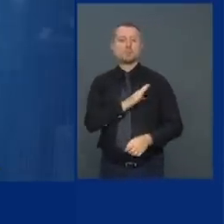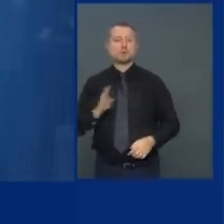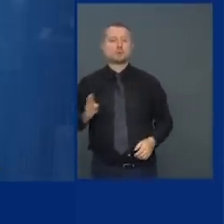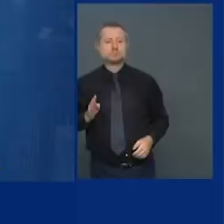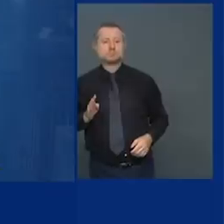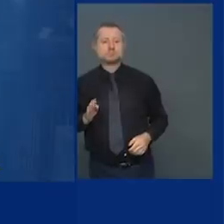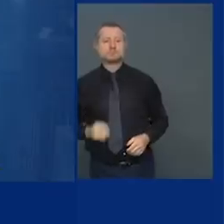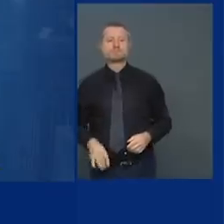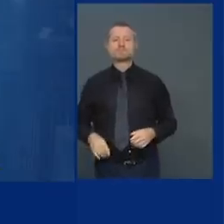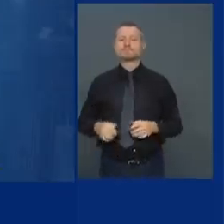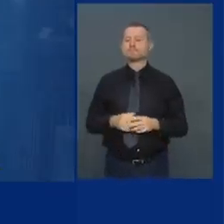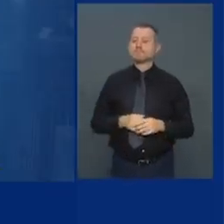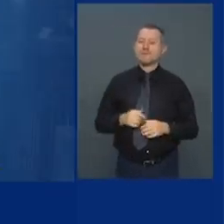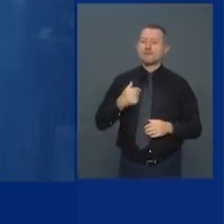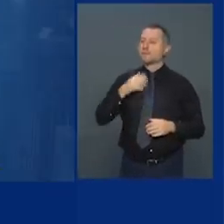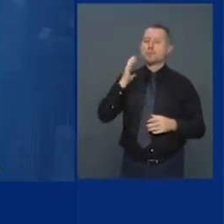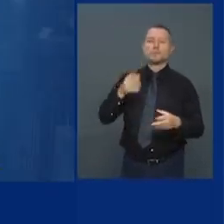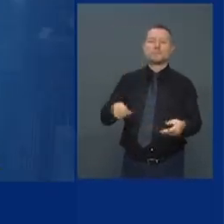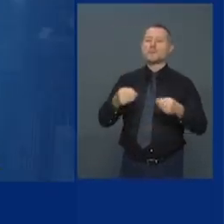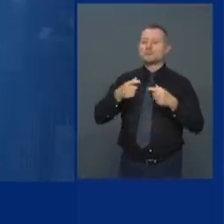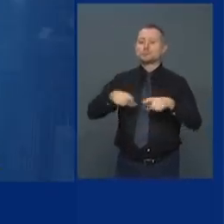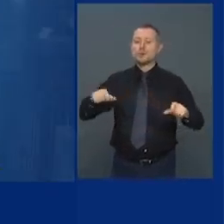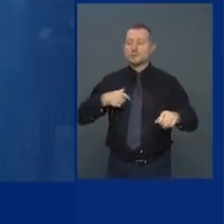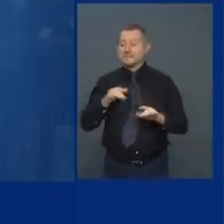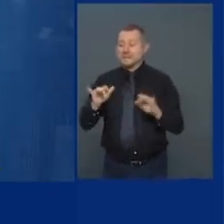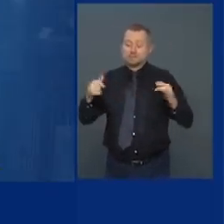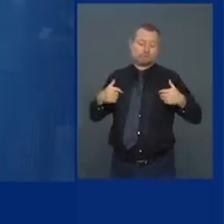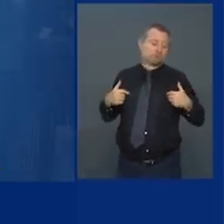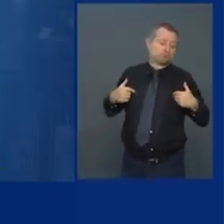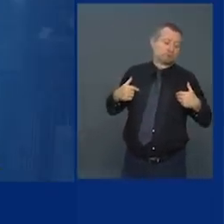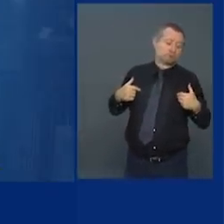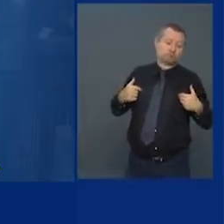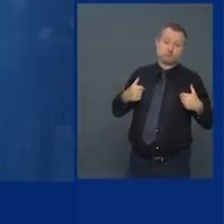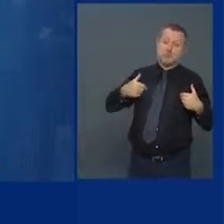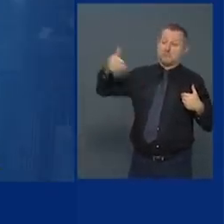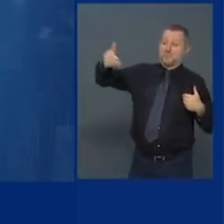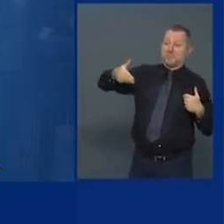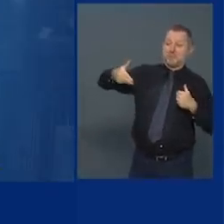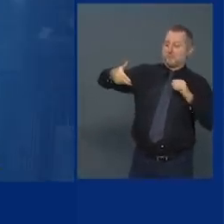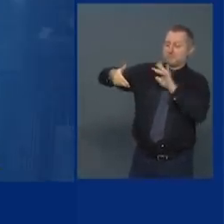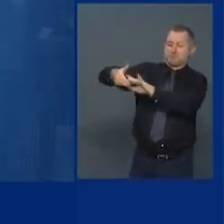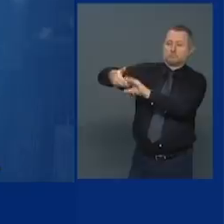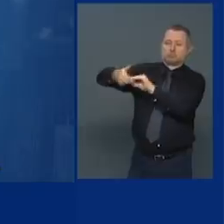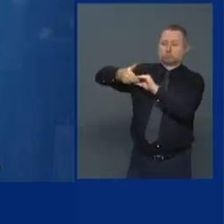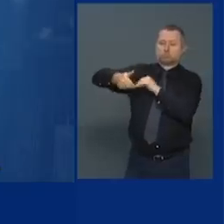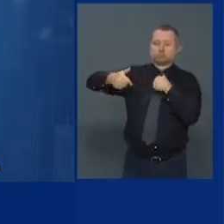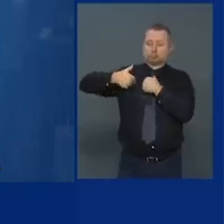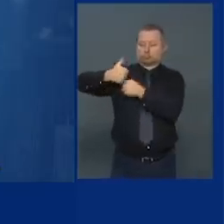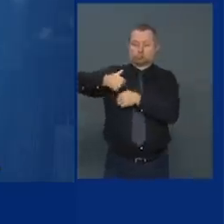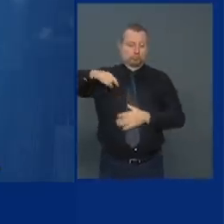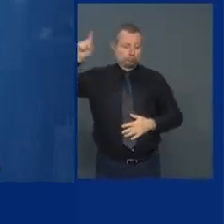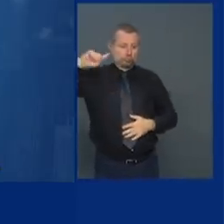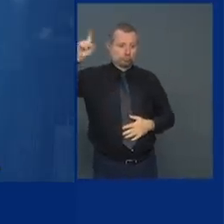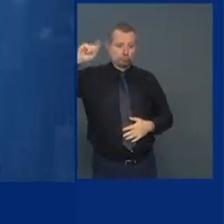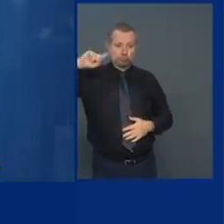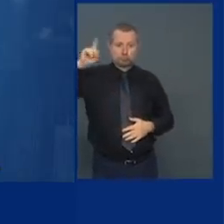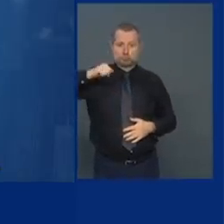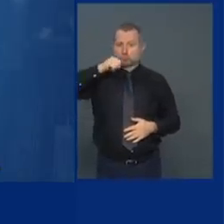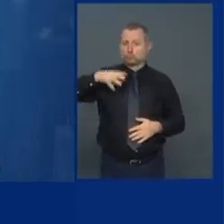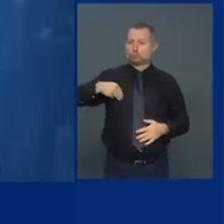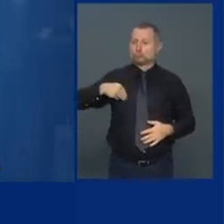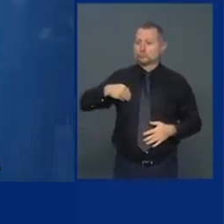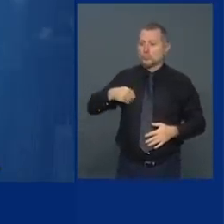because I don't assume or accept any liability it's all